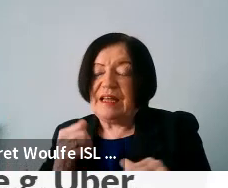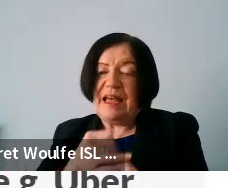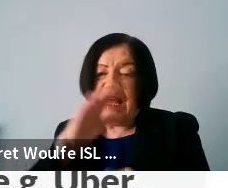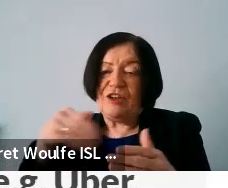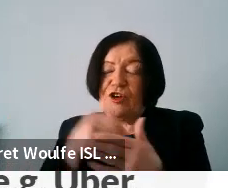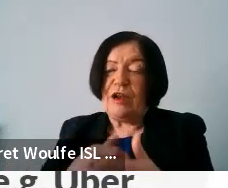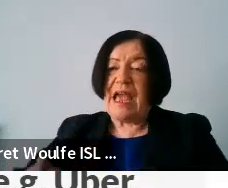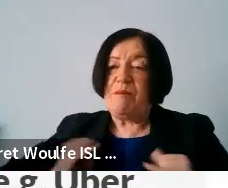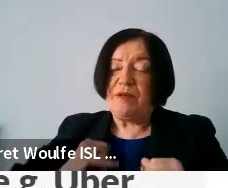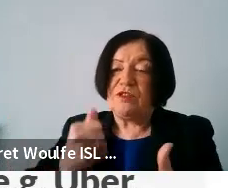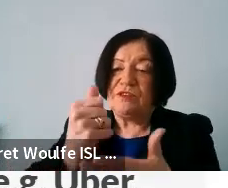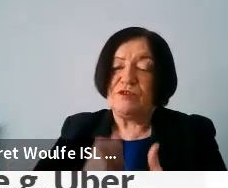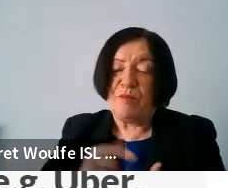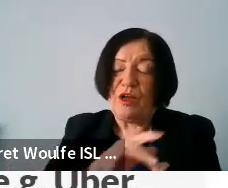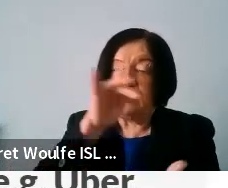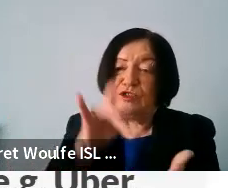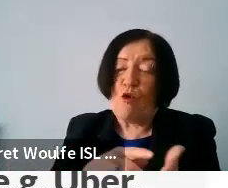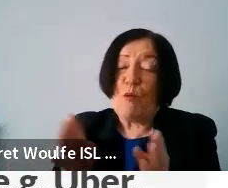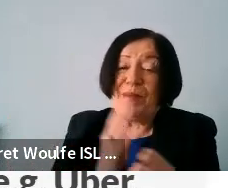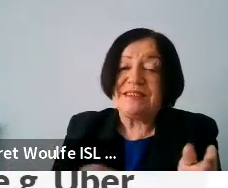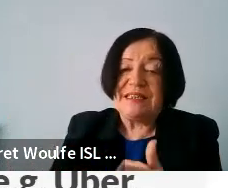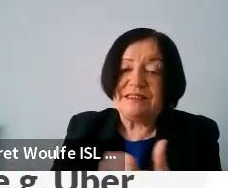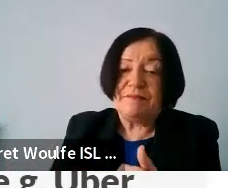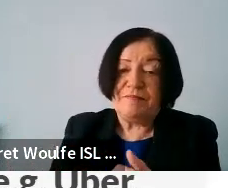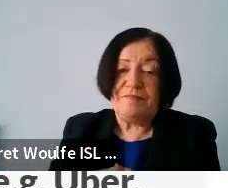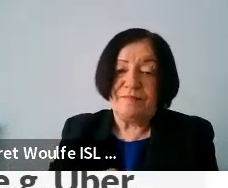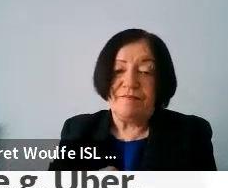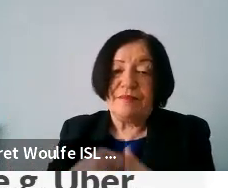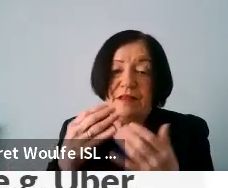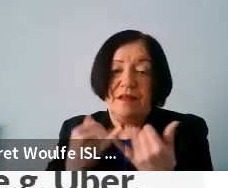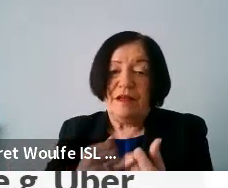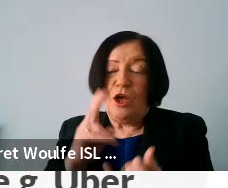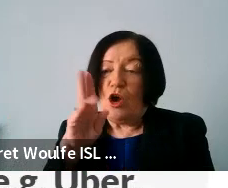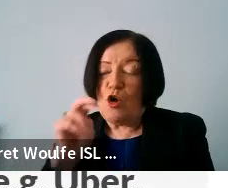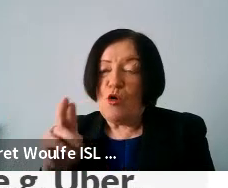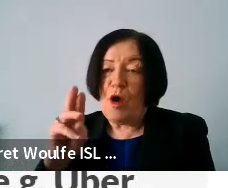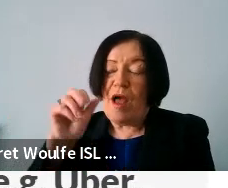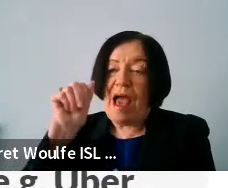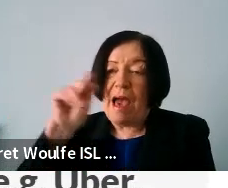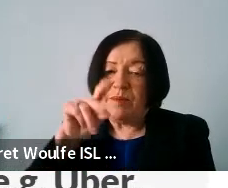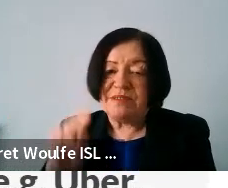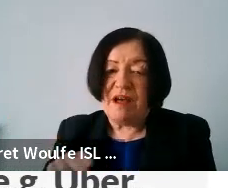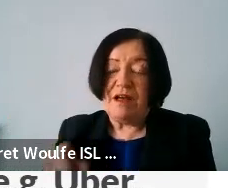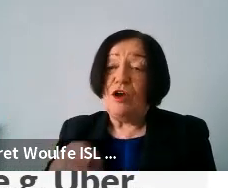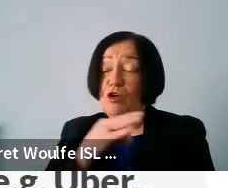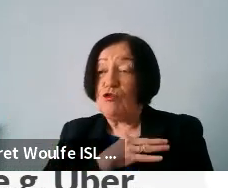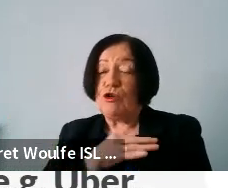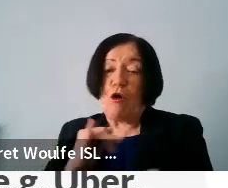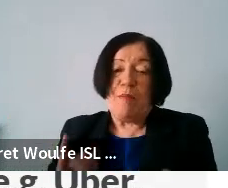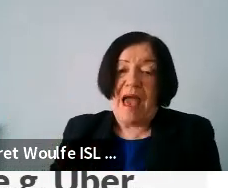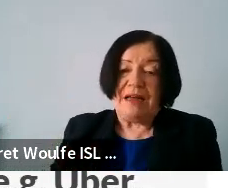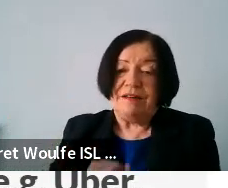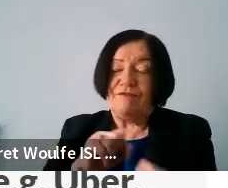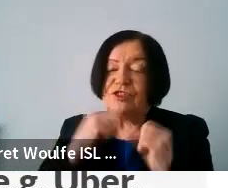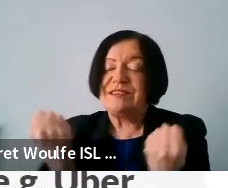capabilities that support its core operations, such as Uber, Amazon, as a good thing or a bad thing for